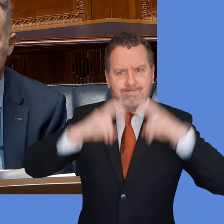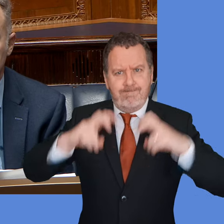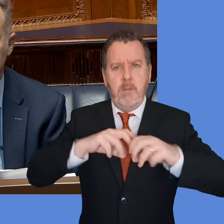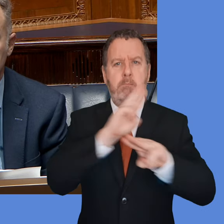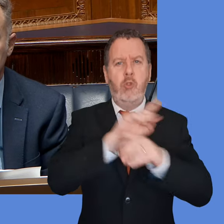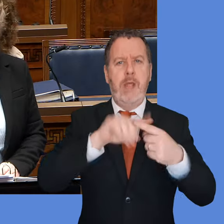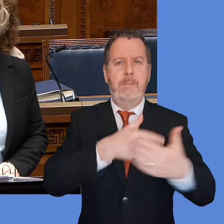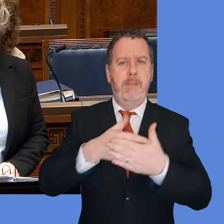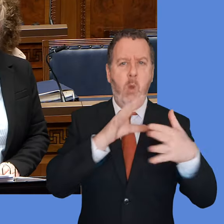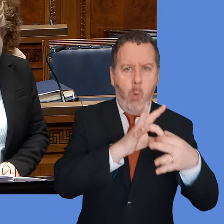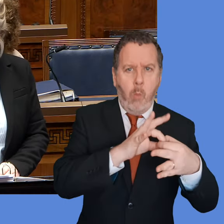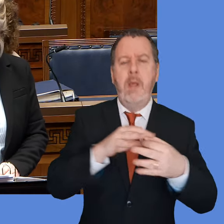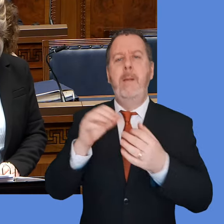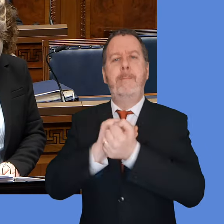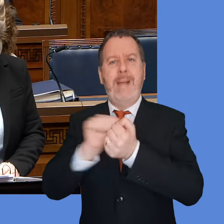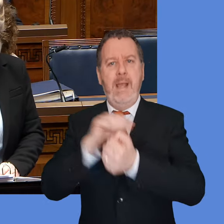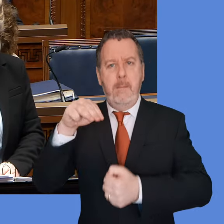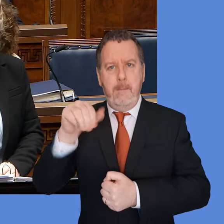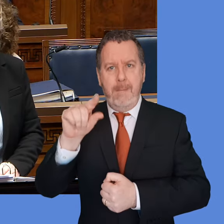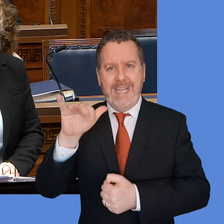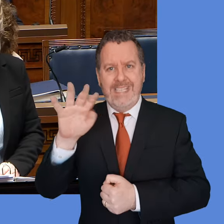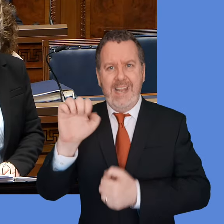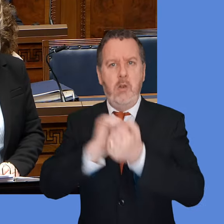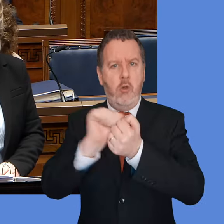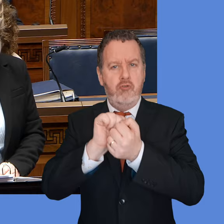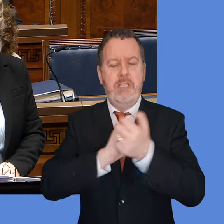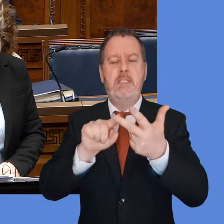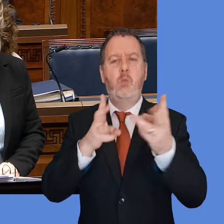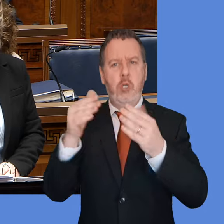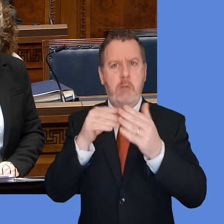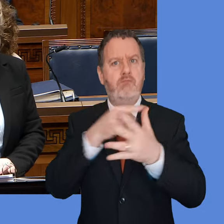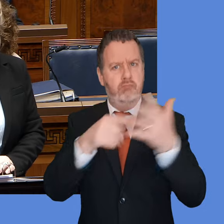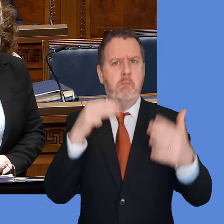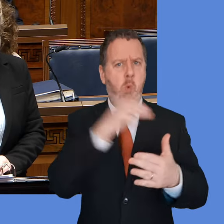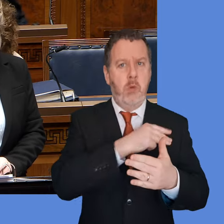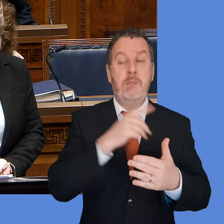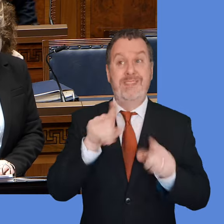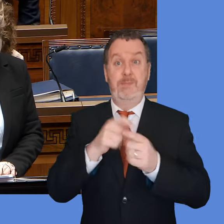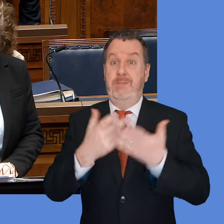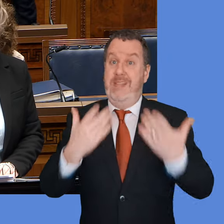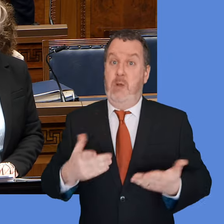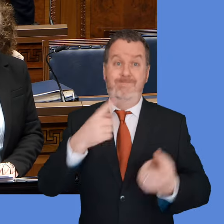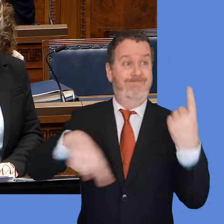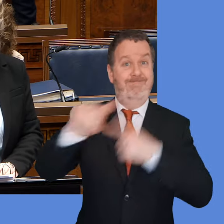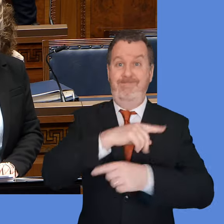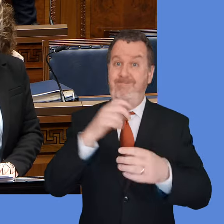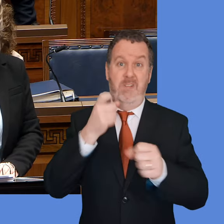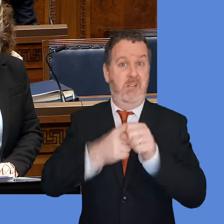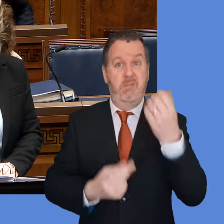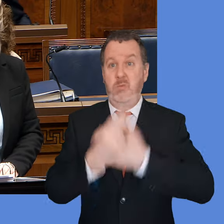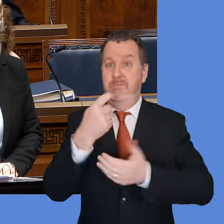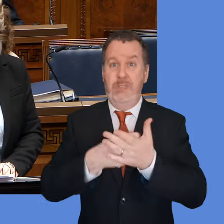institutions, magdan laundries and workhouses. These are crucially important issues, but set against the backdrop of a very difficult financial position.